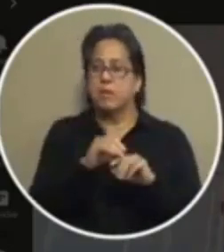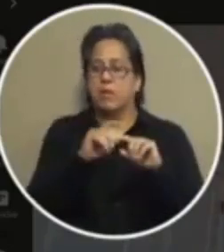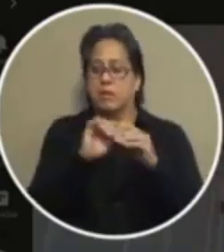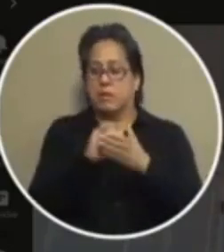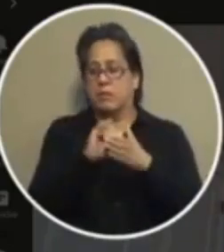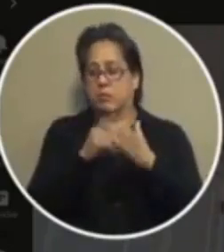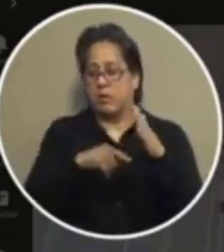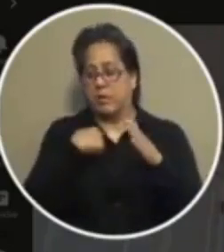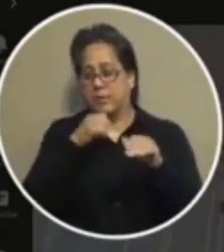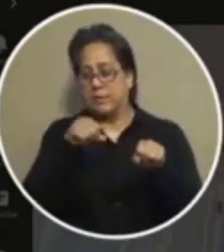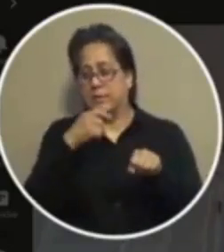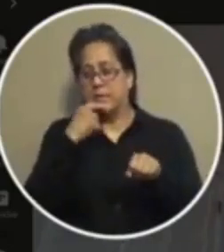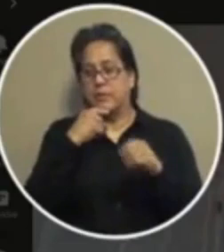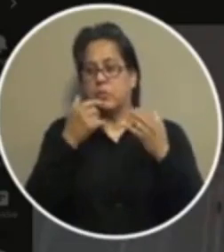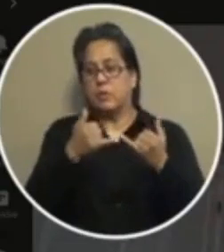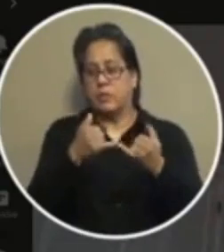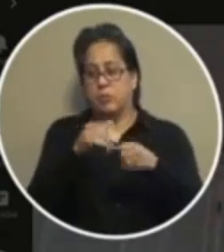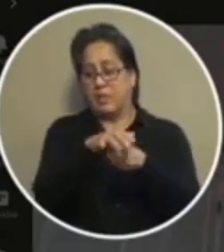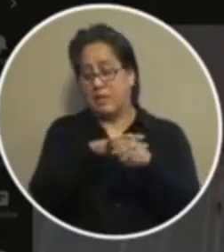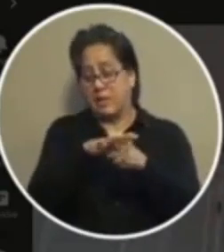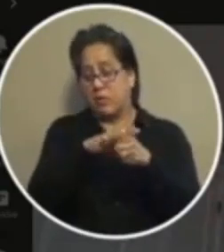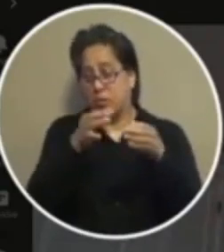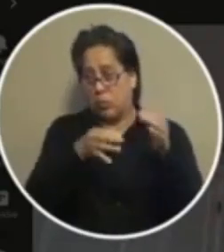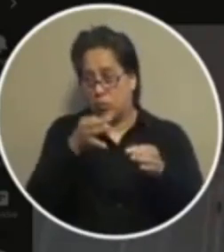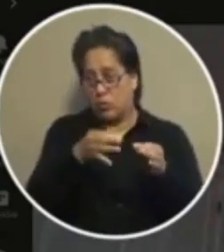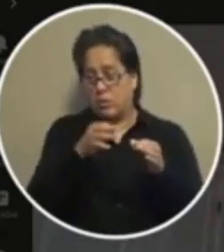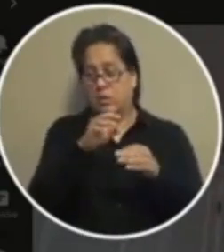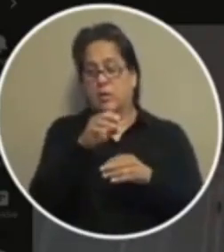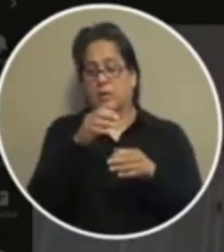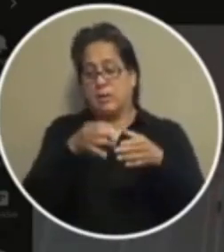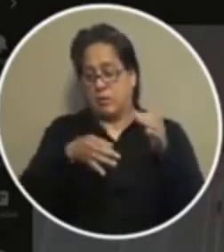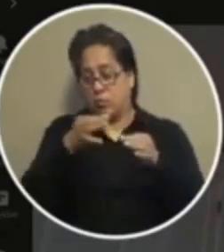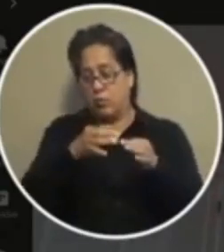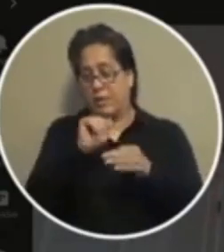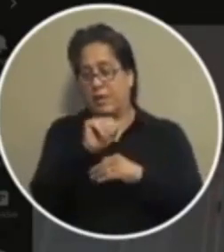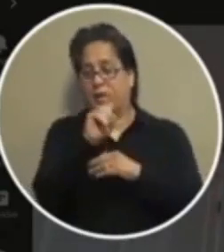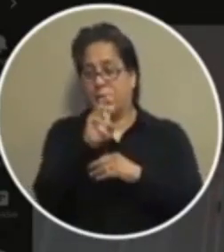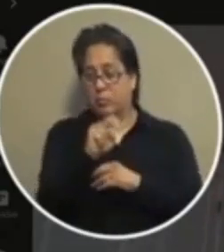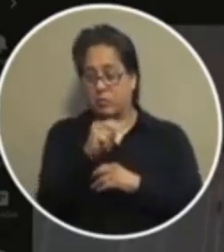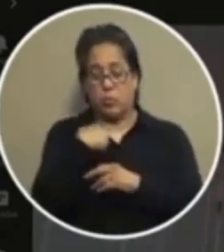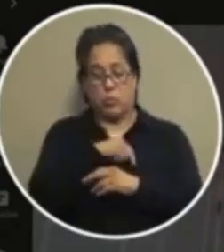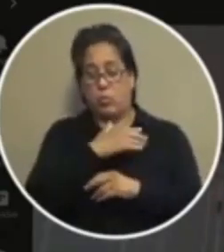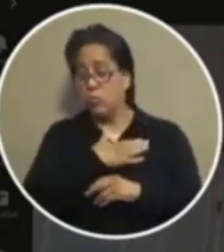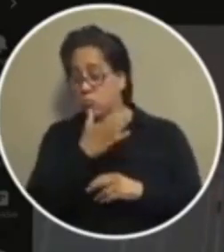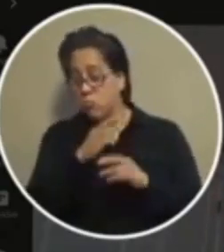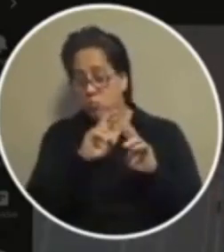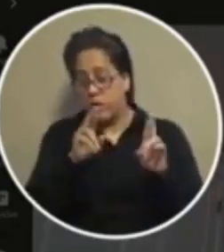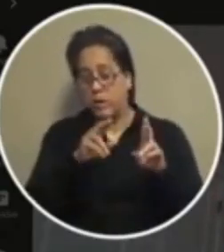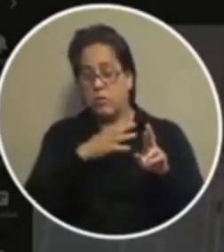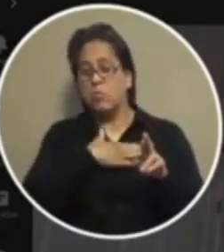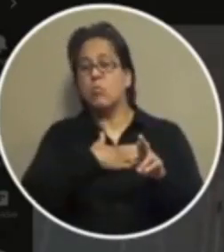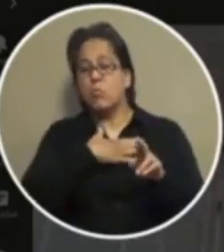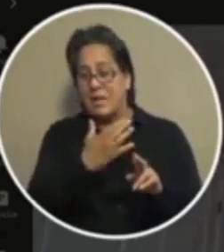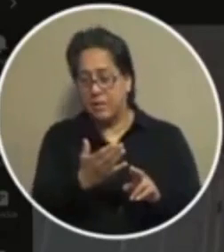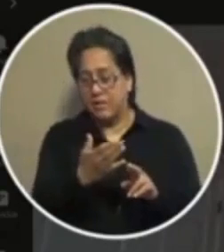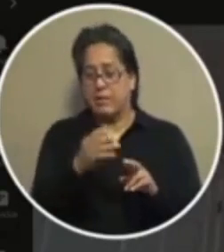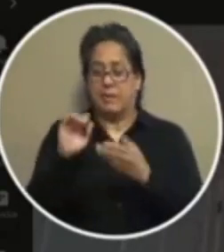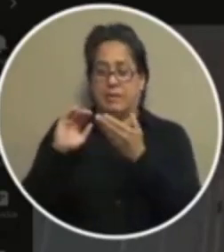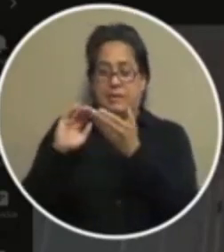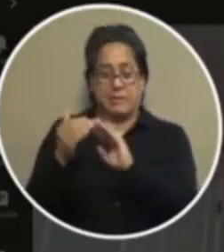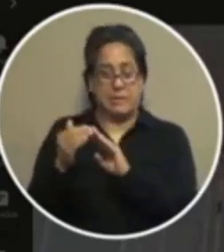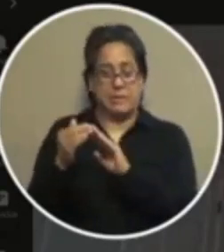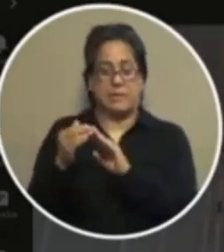are the things i can tell you as far as the county courts and county court administration we are ready and willing once the city